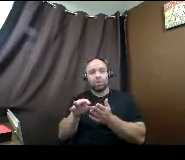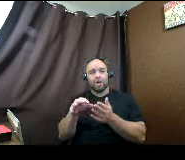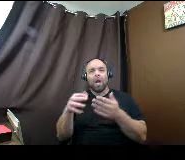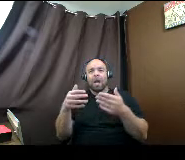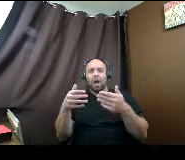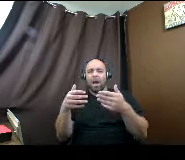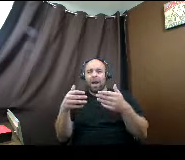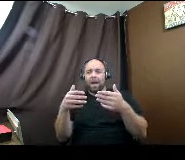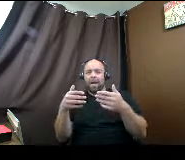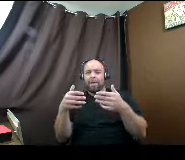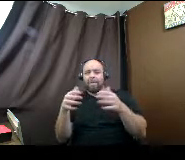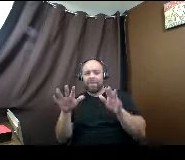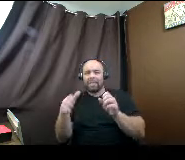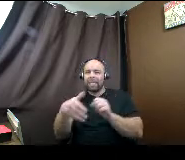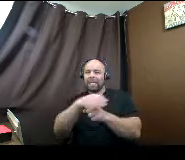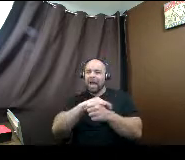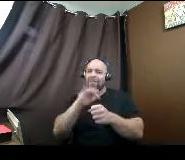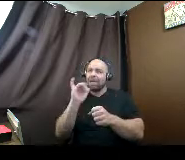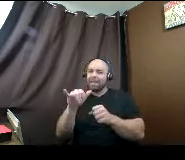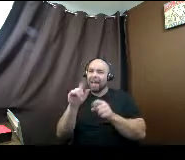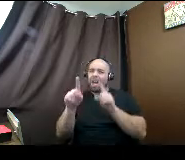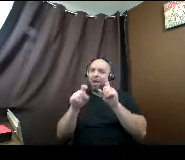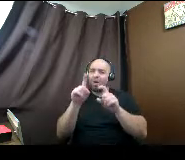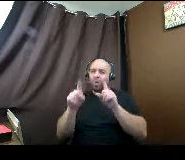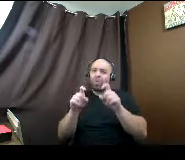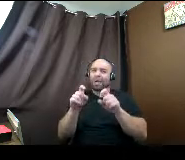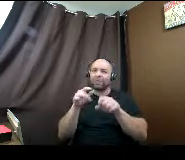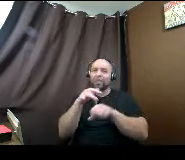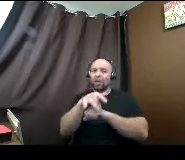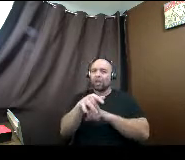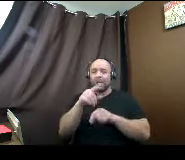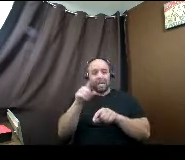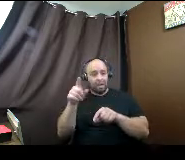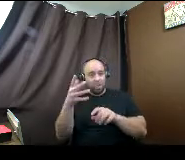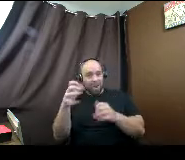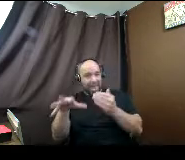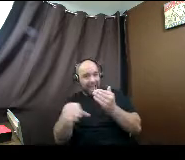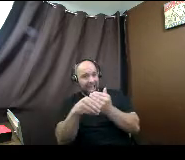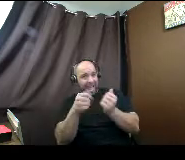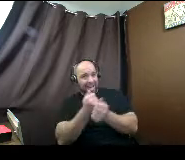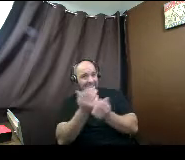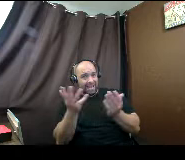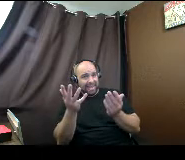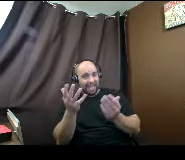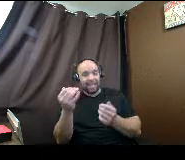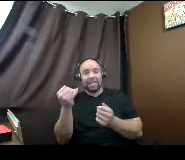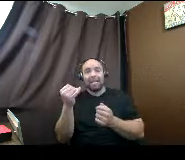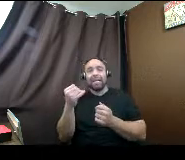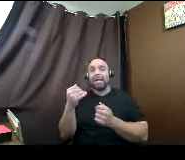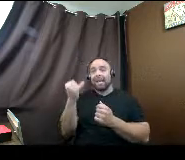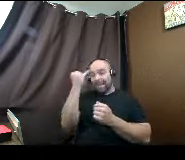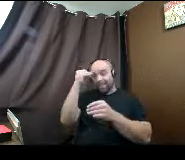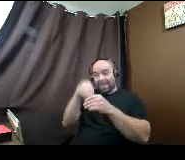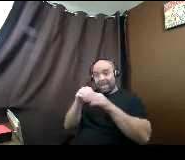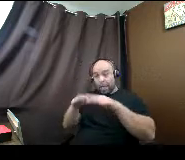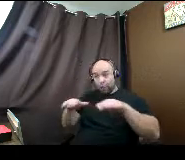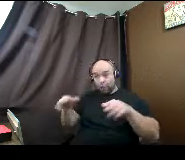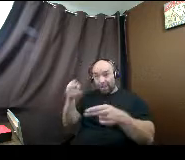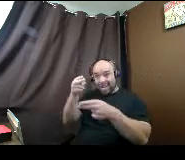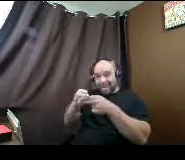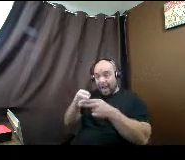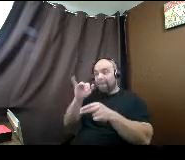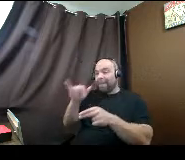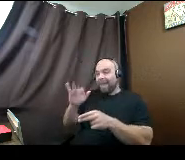earlier, so we're probably good. Unless you think there's anything we need to add, Christina? If it's the children and the children's name, it's the children's asset.